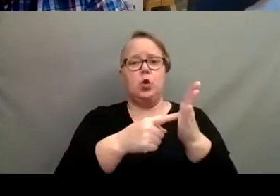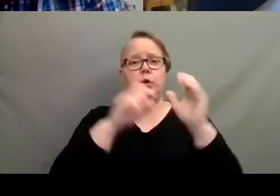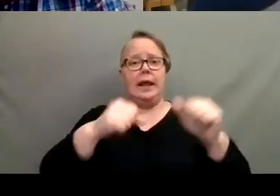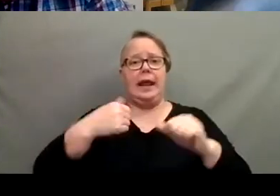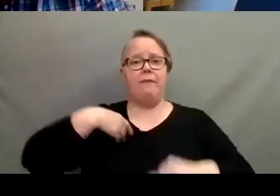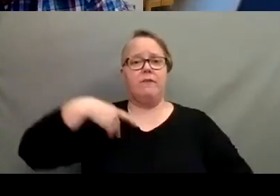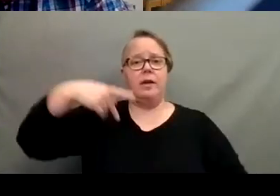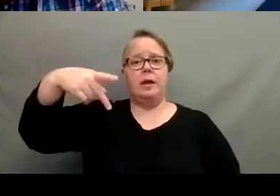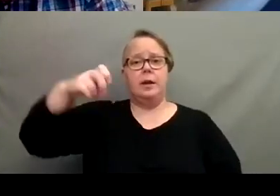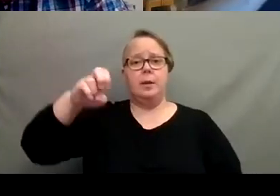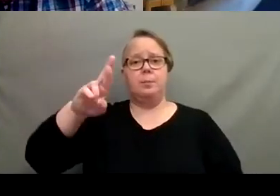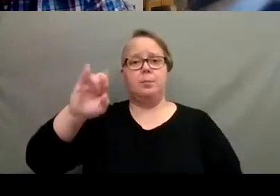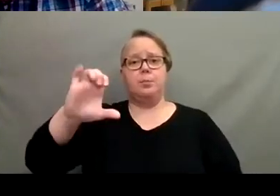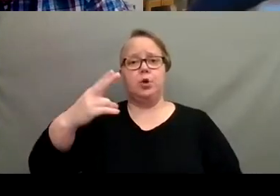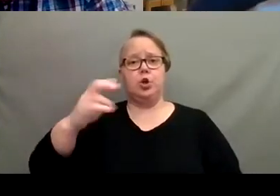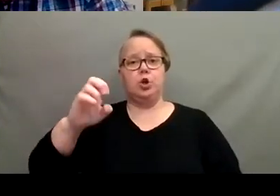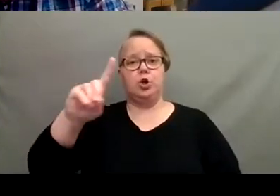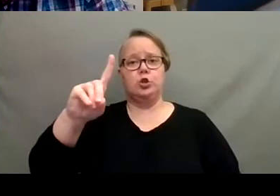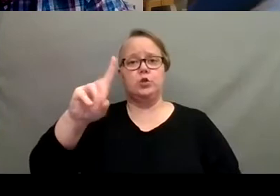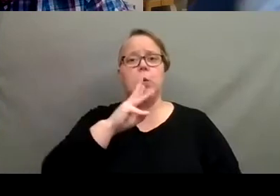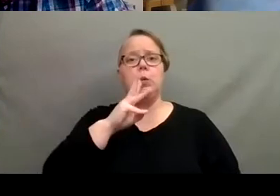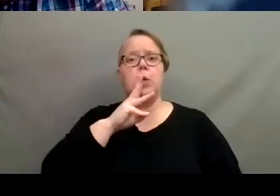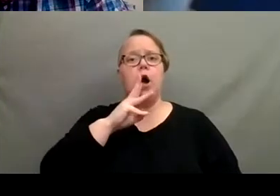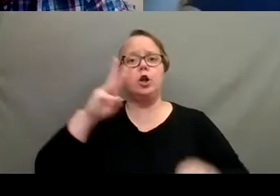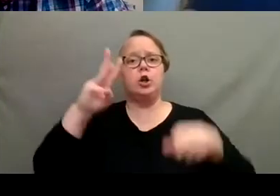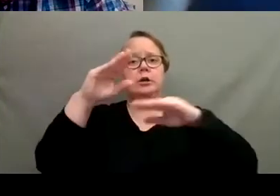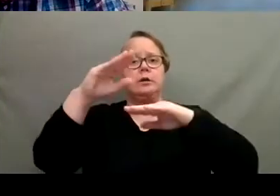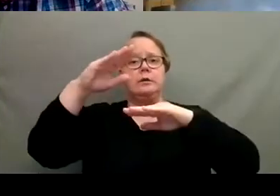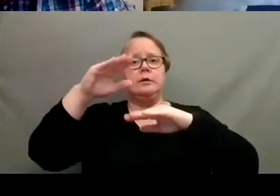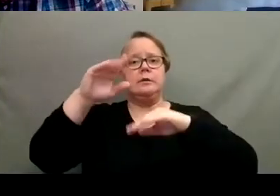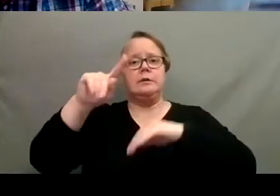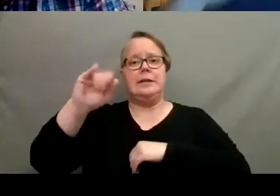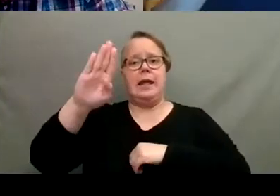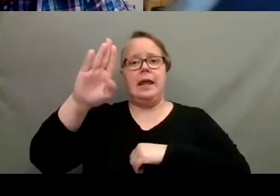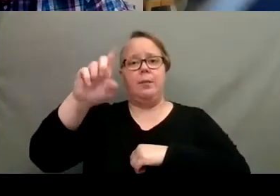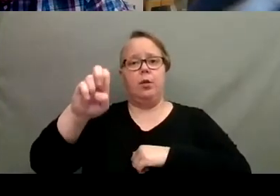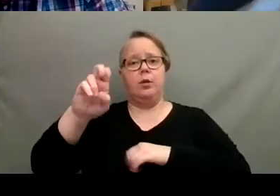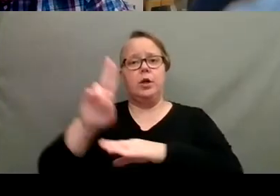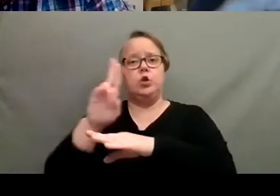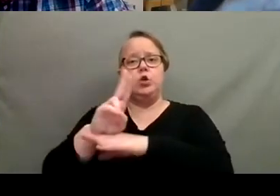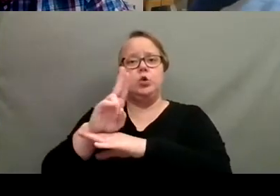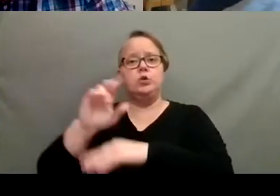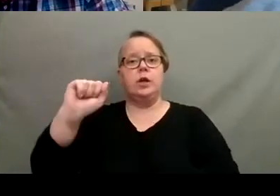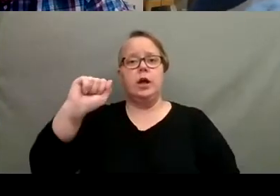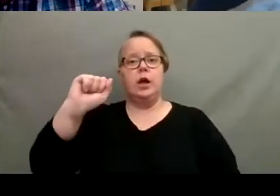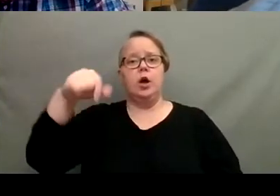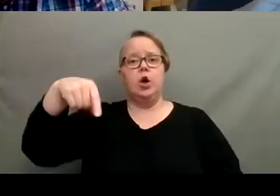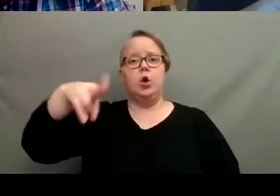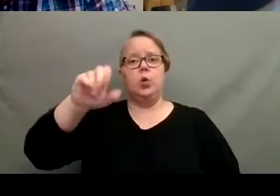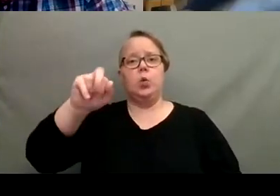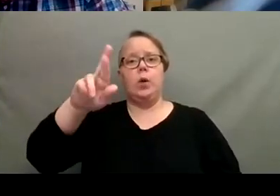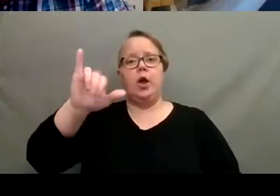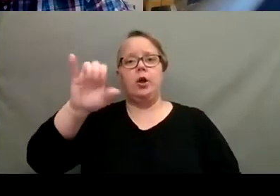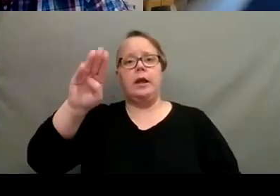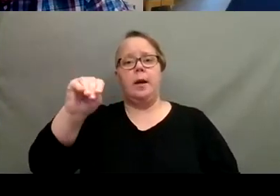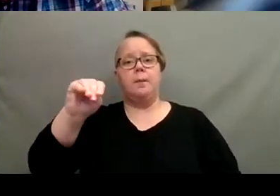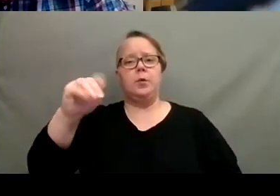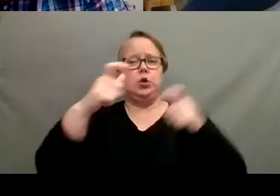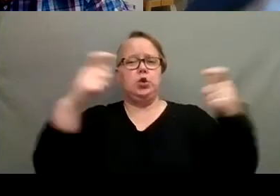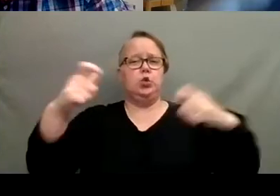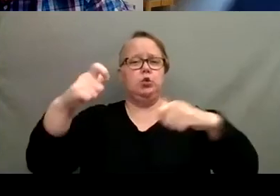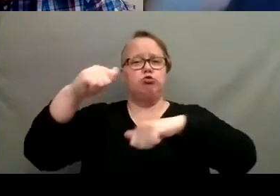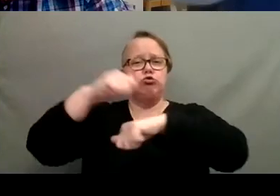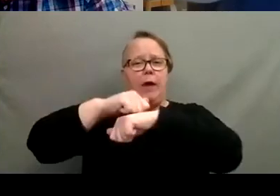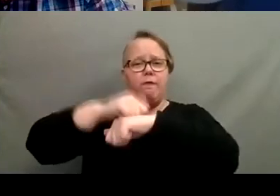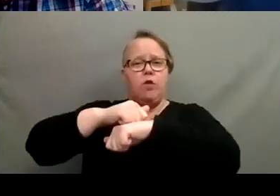table when you have two different soil textures and he used an aquarium, big gravel stones in the bottom sand